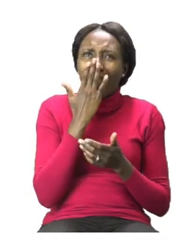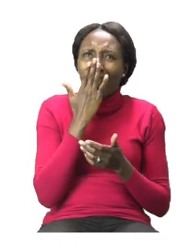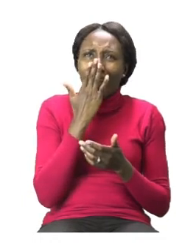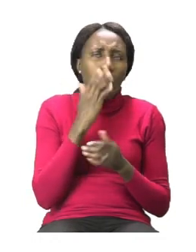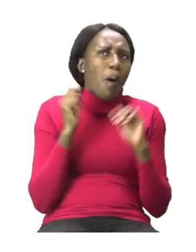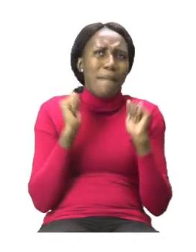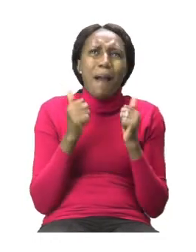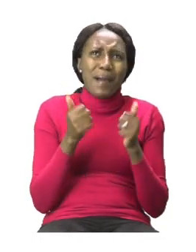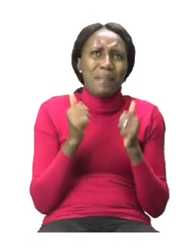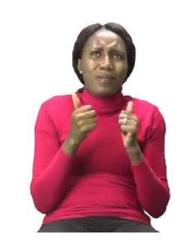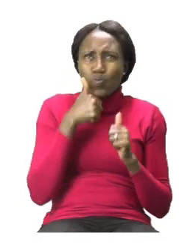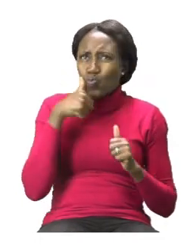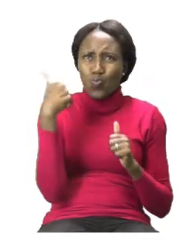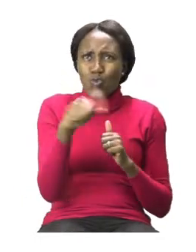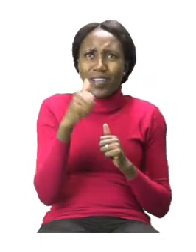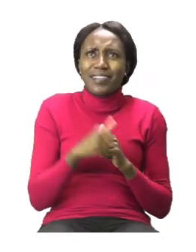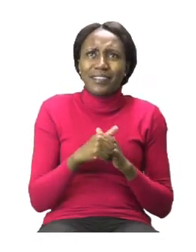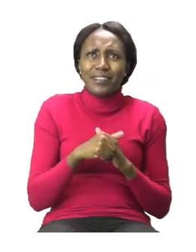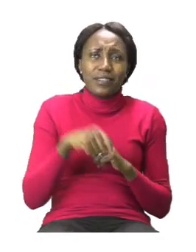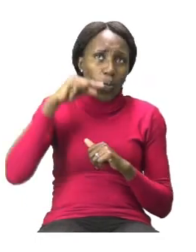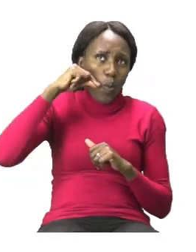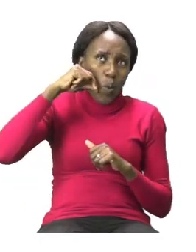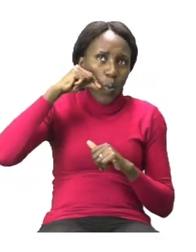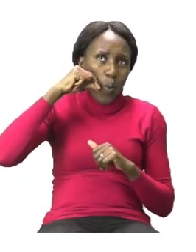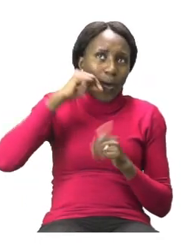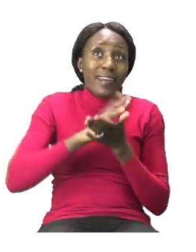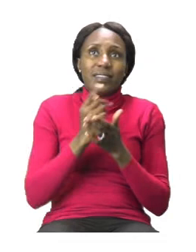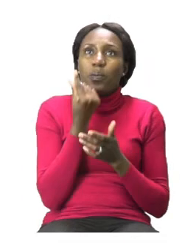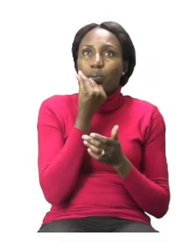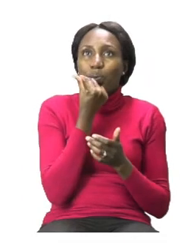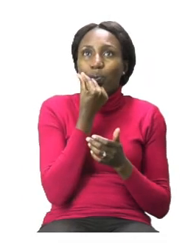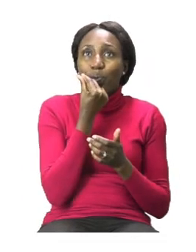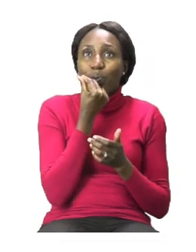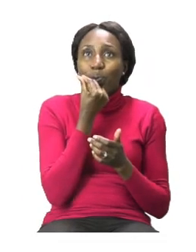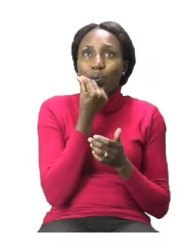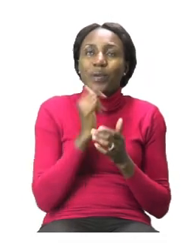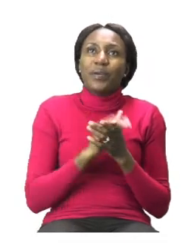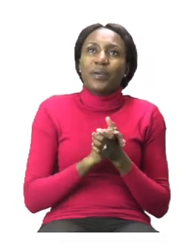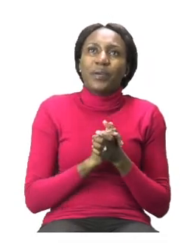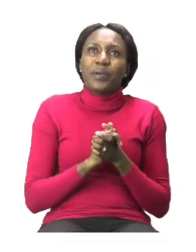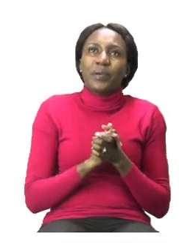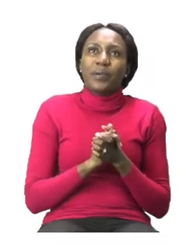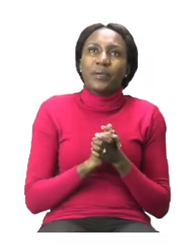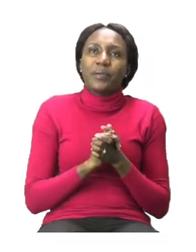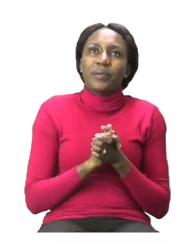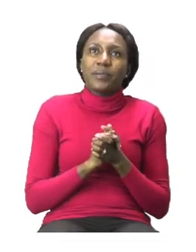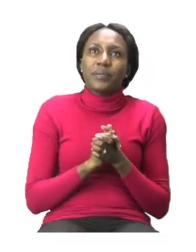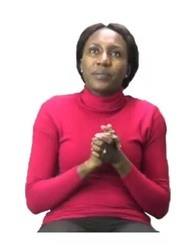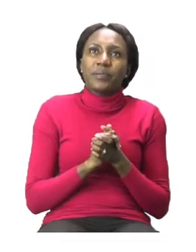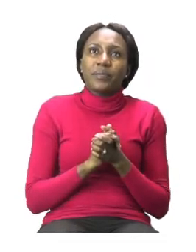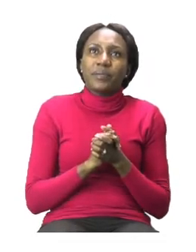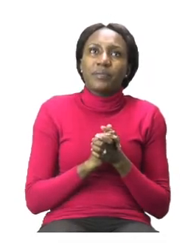all. In fact we can say some taste salty. I want you to do this exercise with an adult and